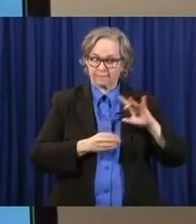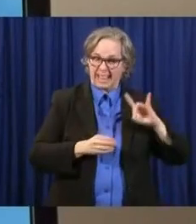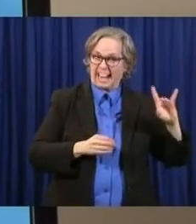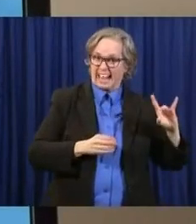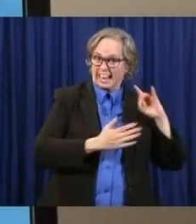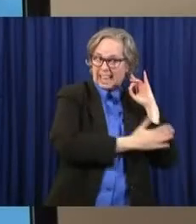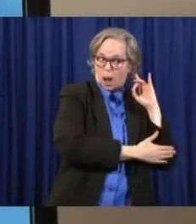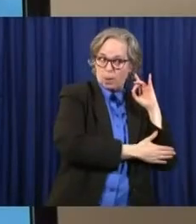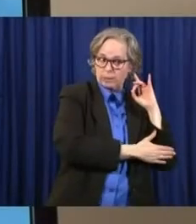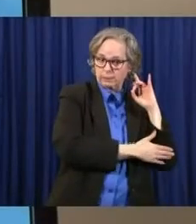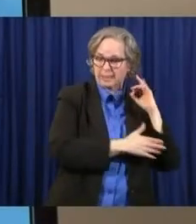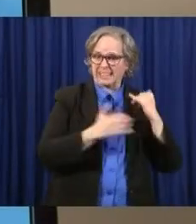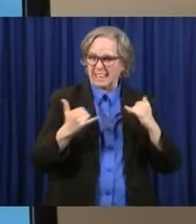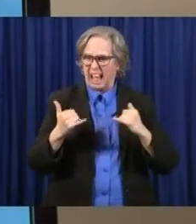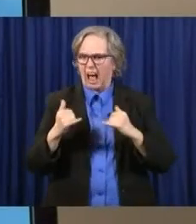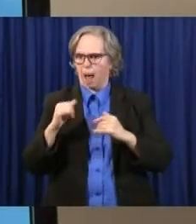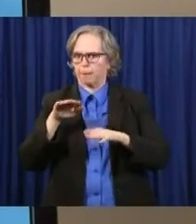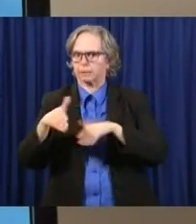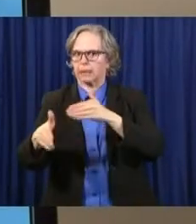Next slide.